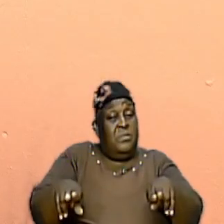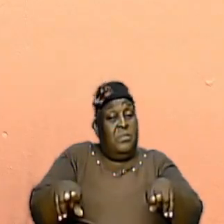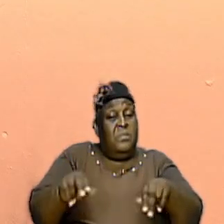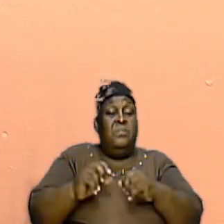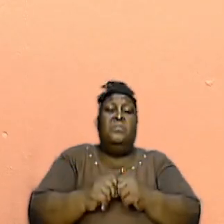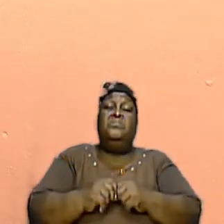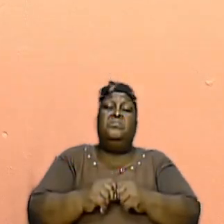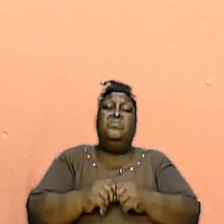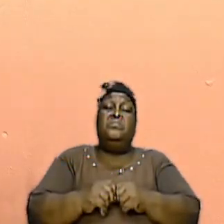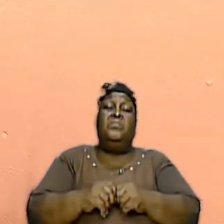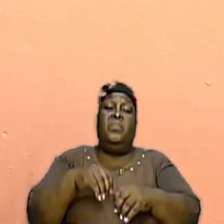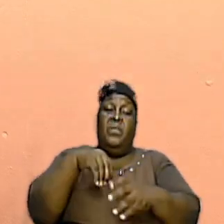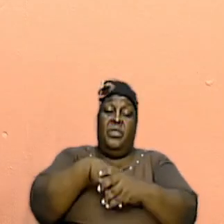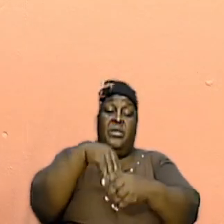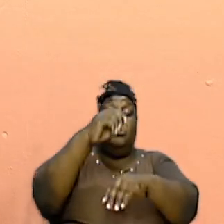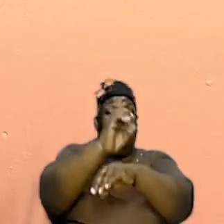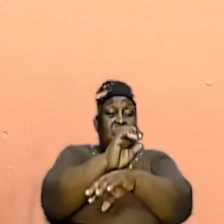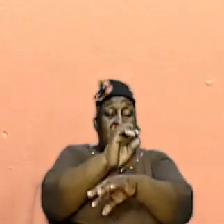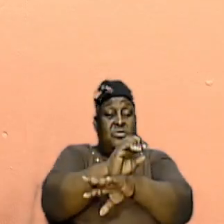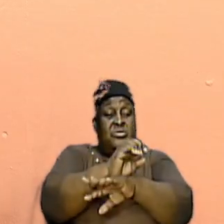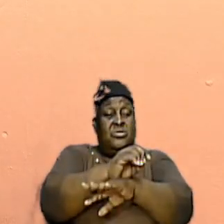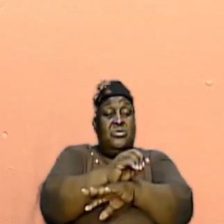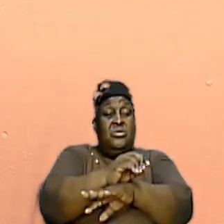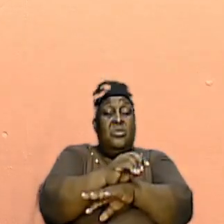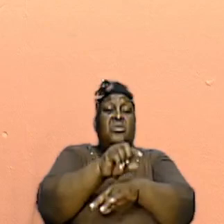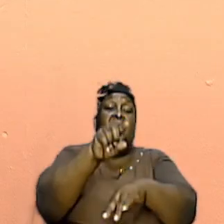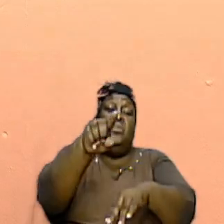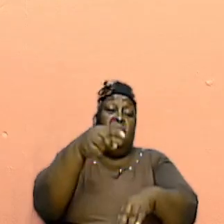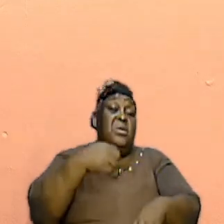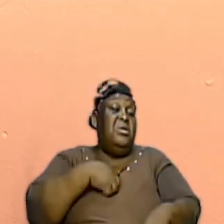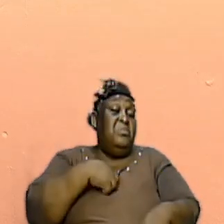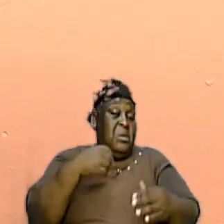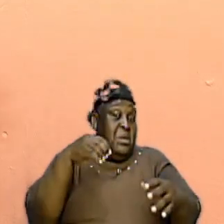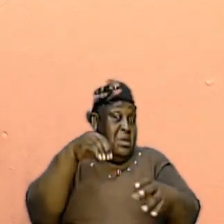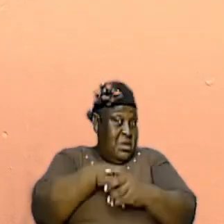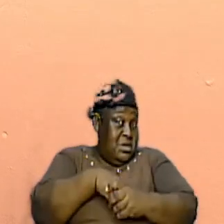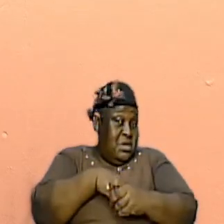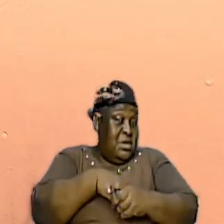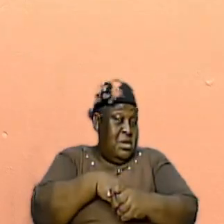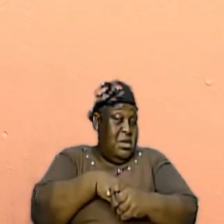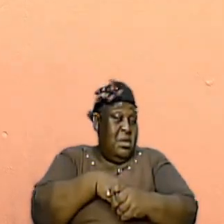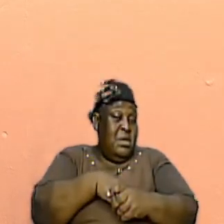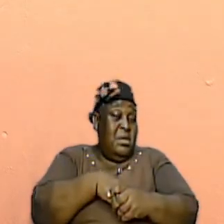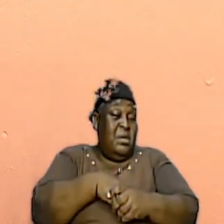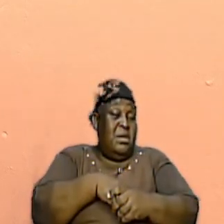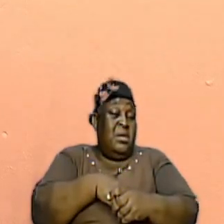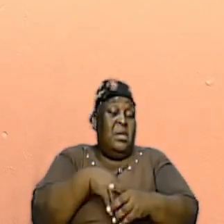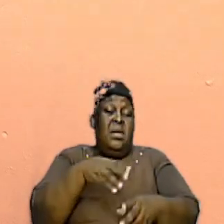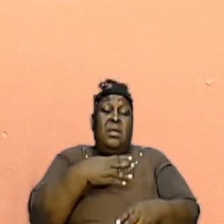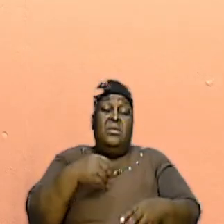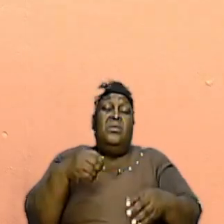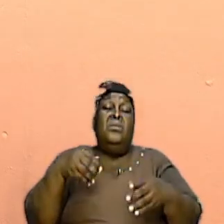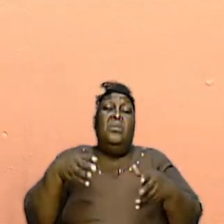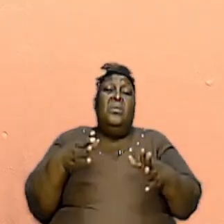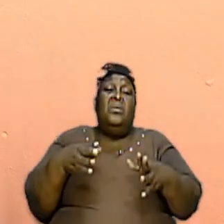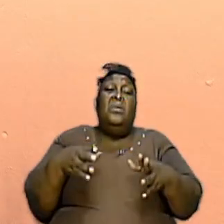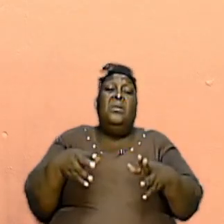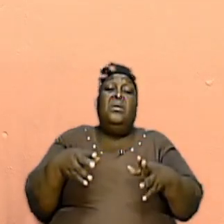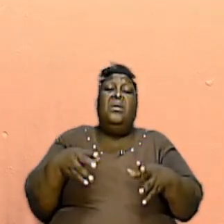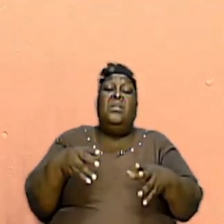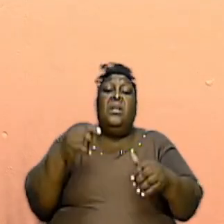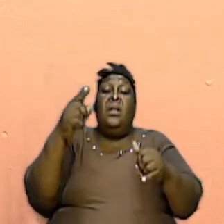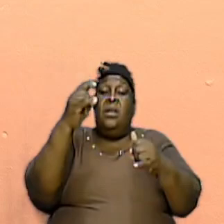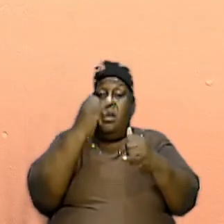Penultimately in the church age that you and I are in now and ultimately in the final